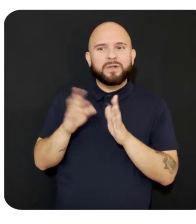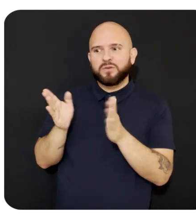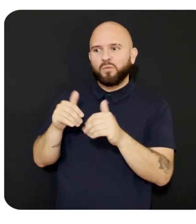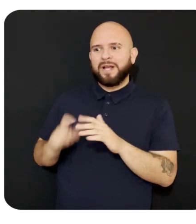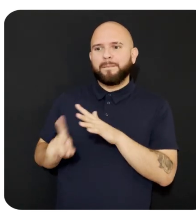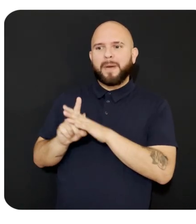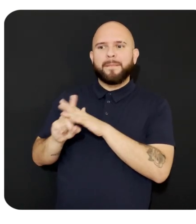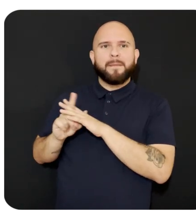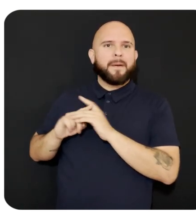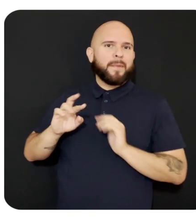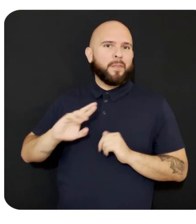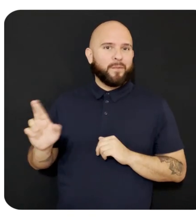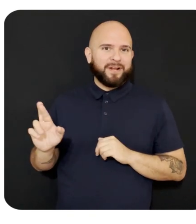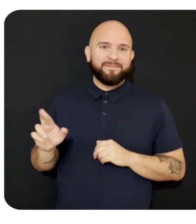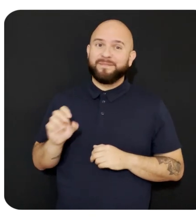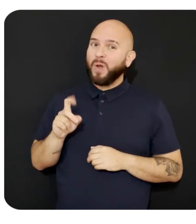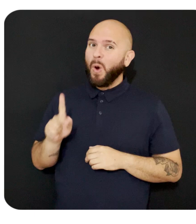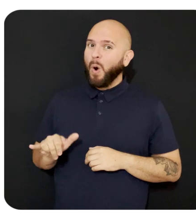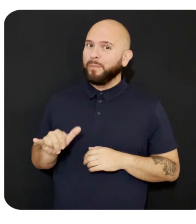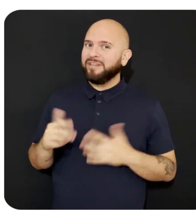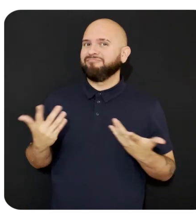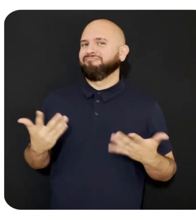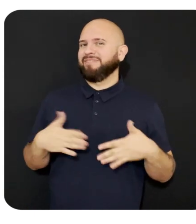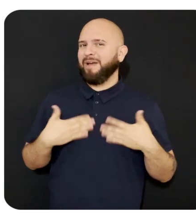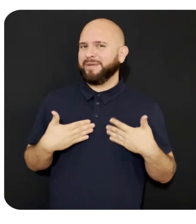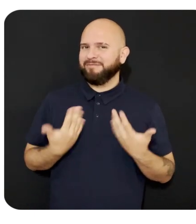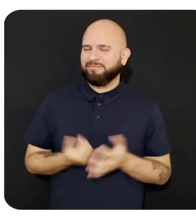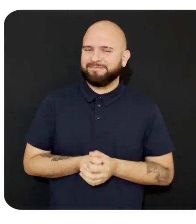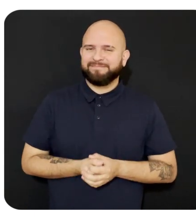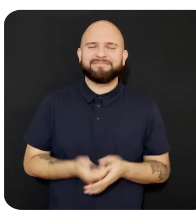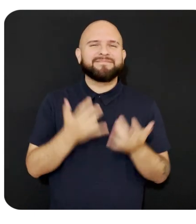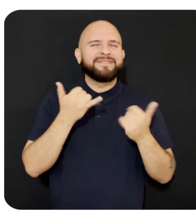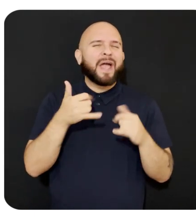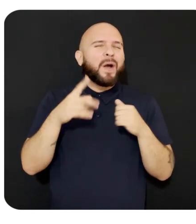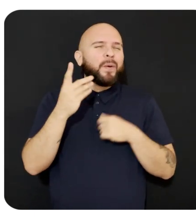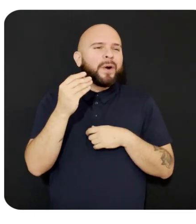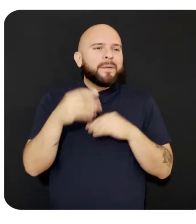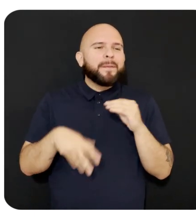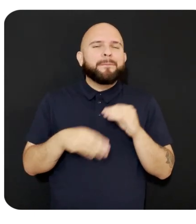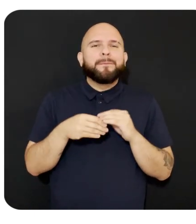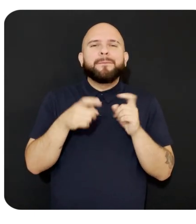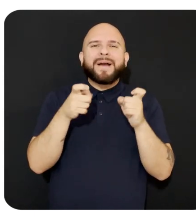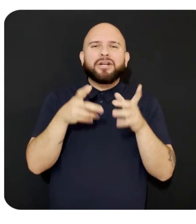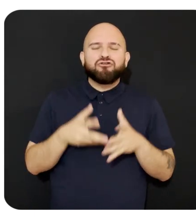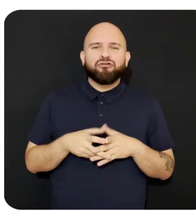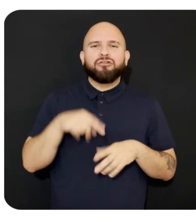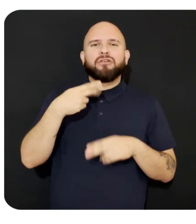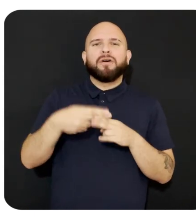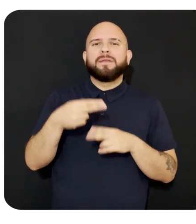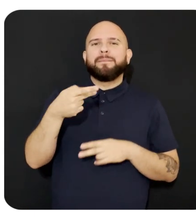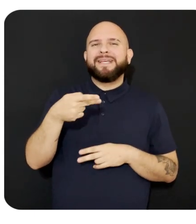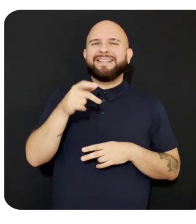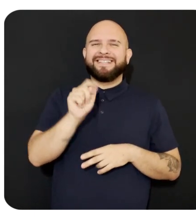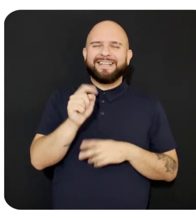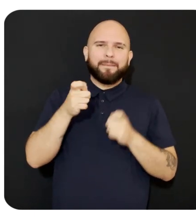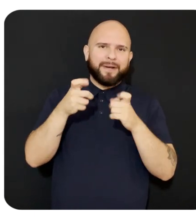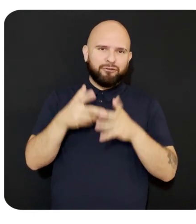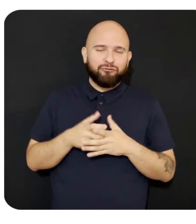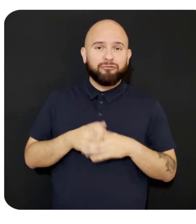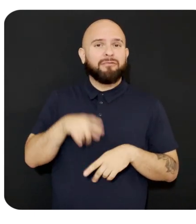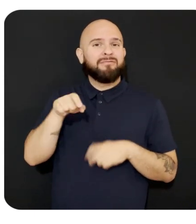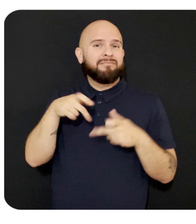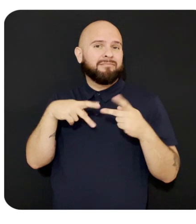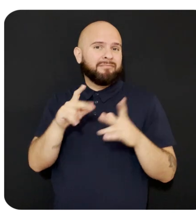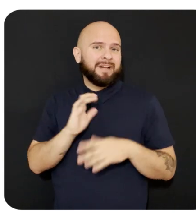Opie is very happy. We're going to add one more manager to the scene, which we'll call the PT lighting manager. This allows us to